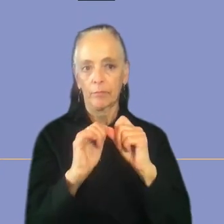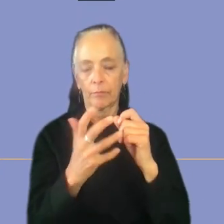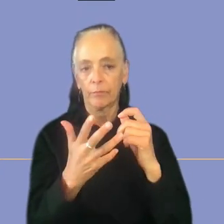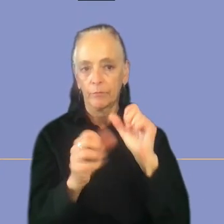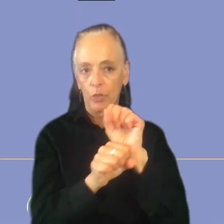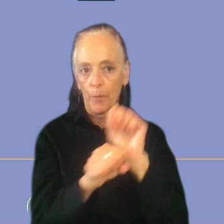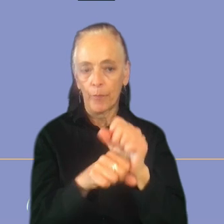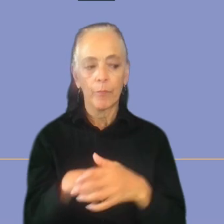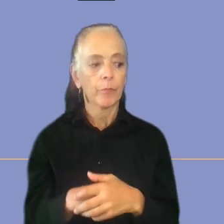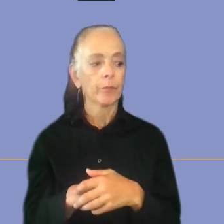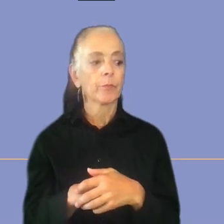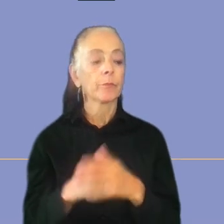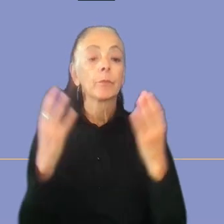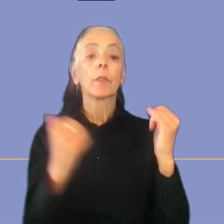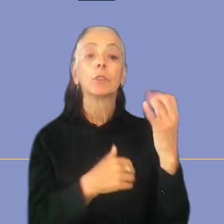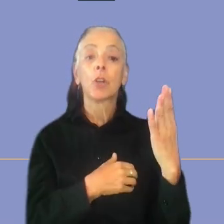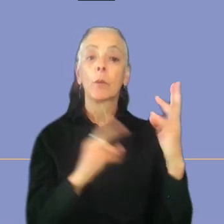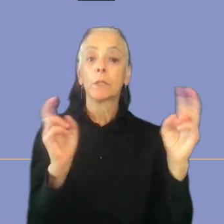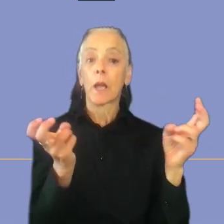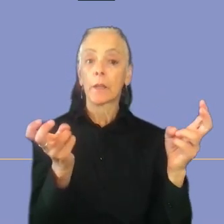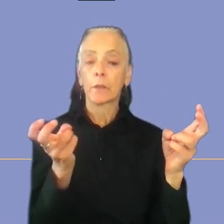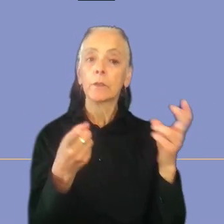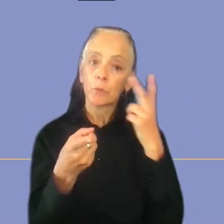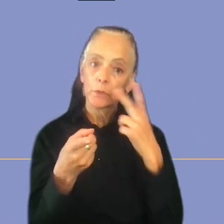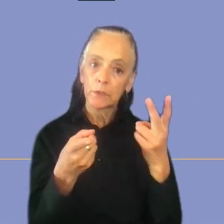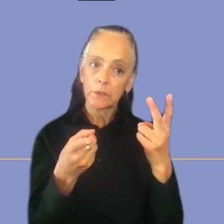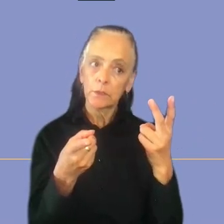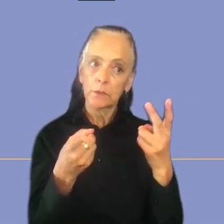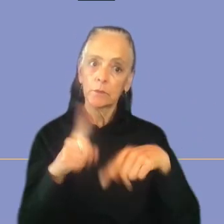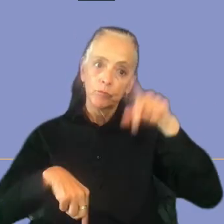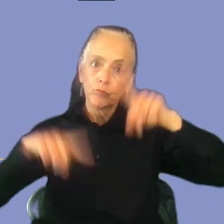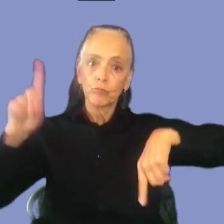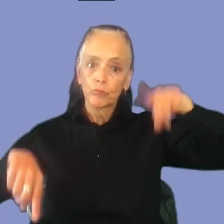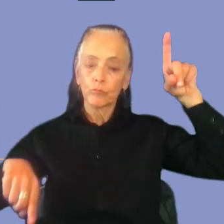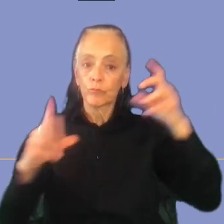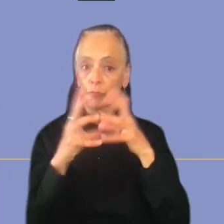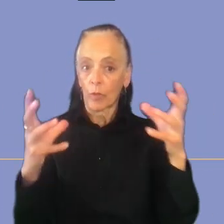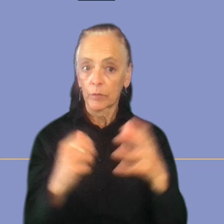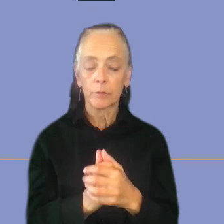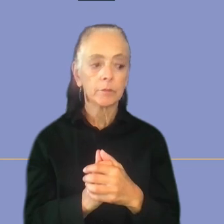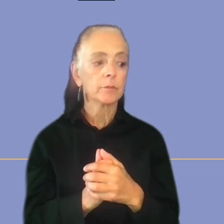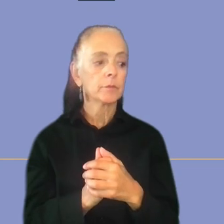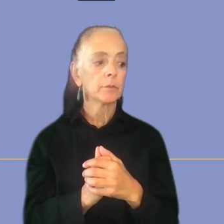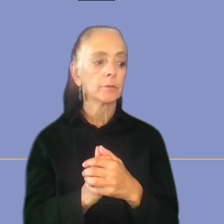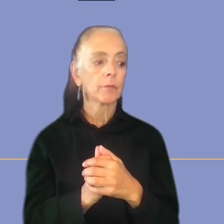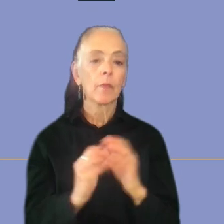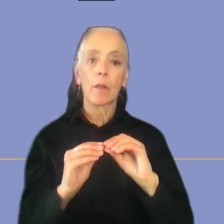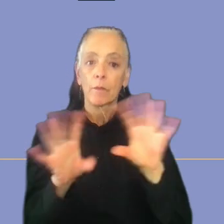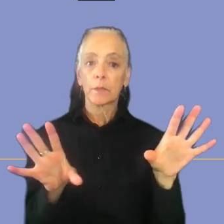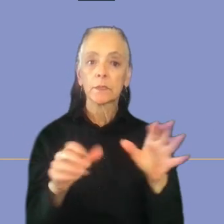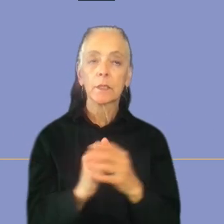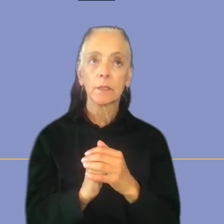As for the job title you can see that there is quite a lot of variety here also. Obviously